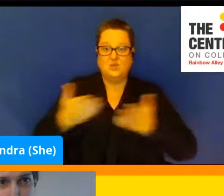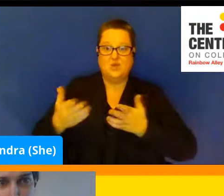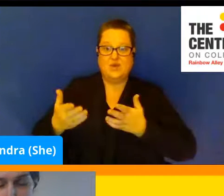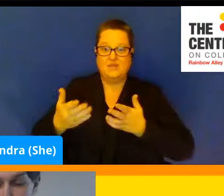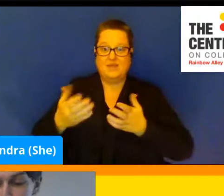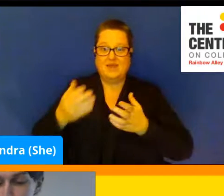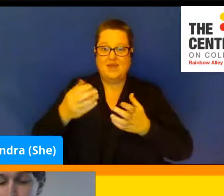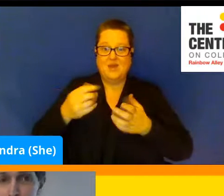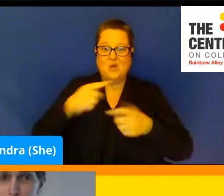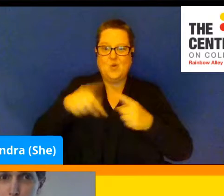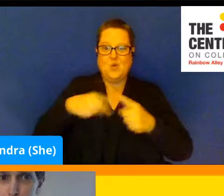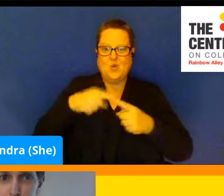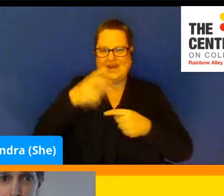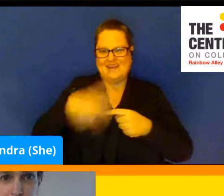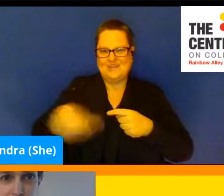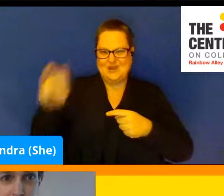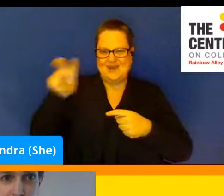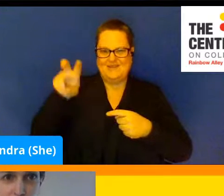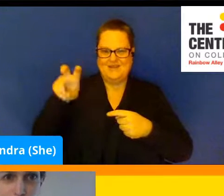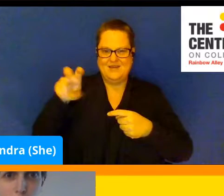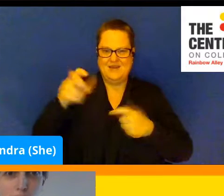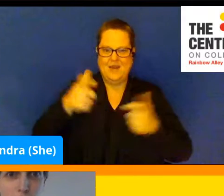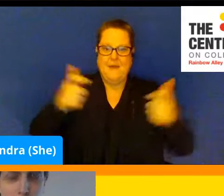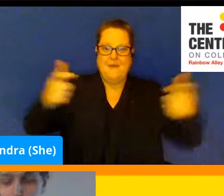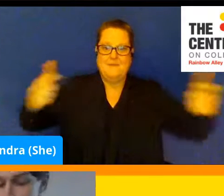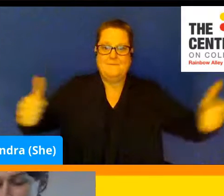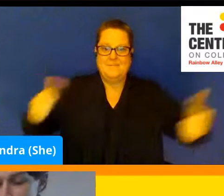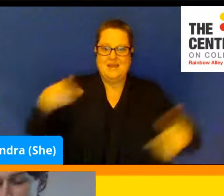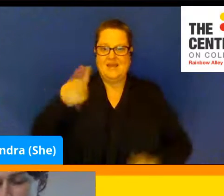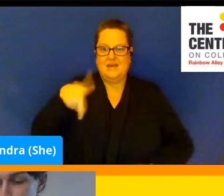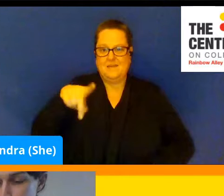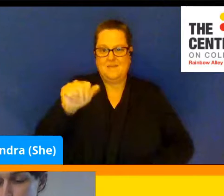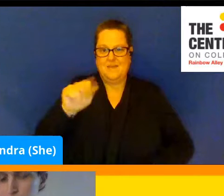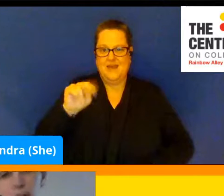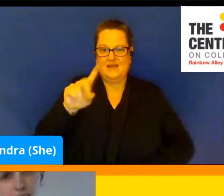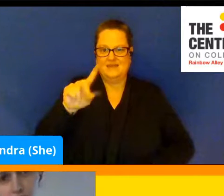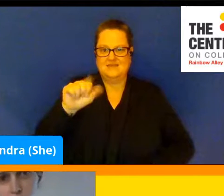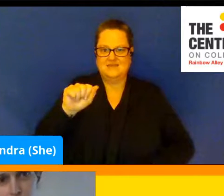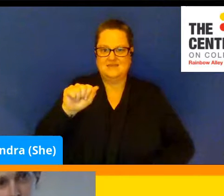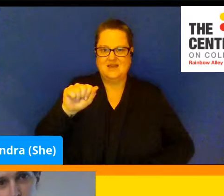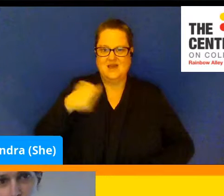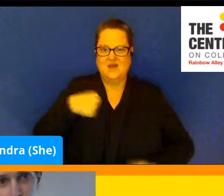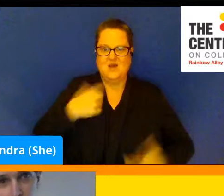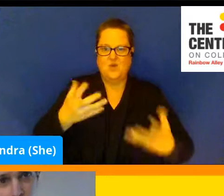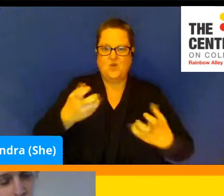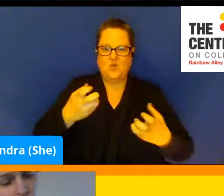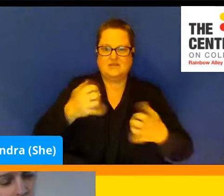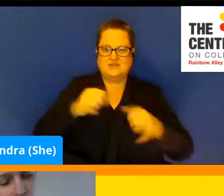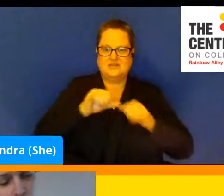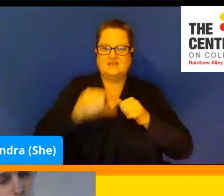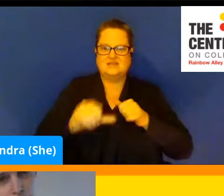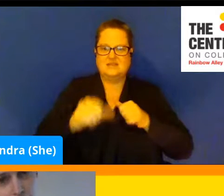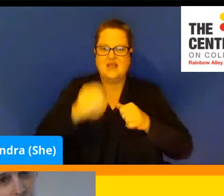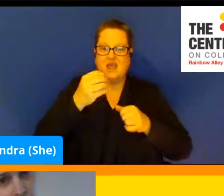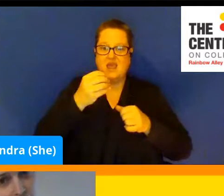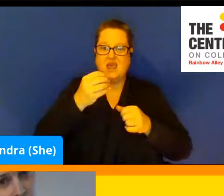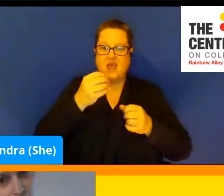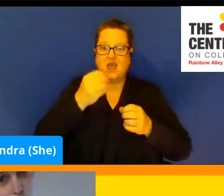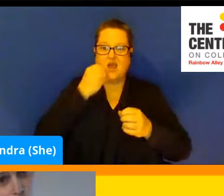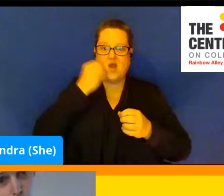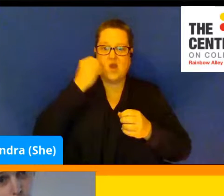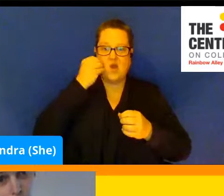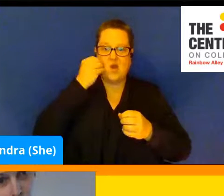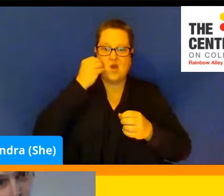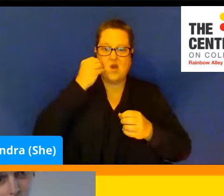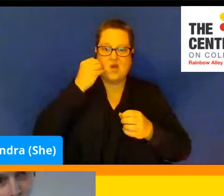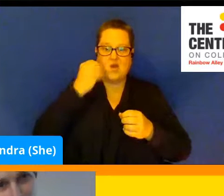a way into my suitcase. Big Panda likes to stay at home. Big Panda is quite the philosopher and Pandita is the